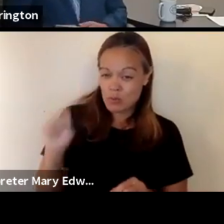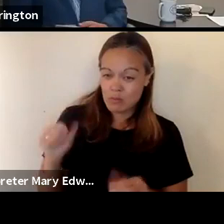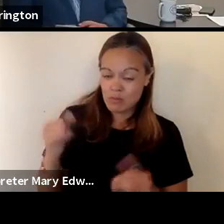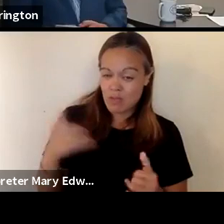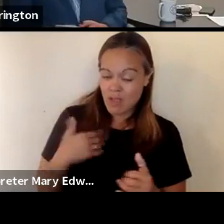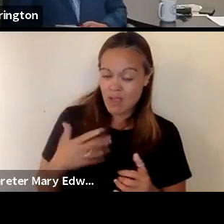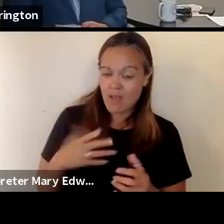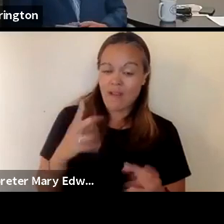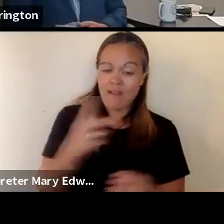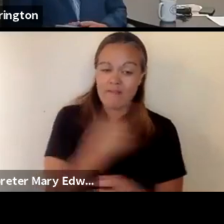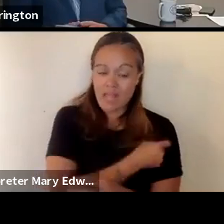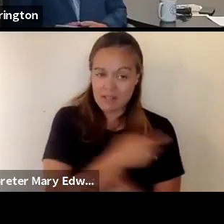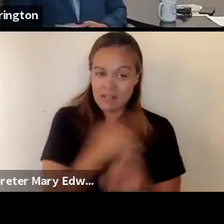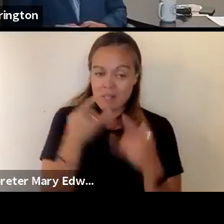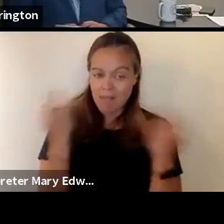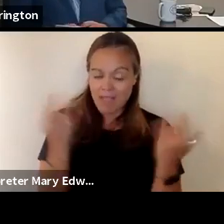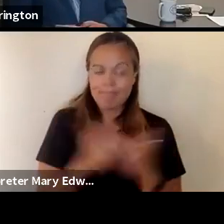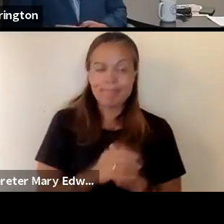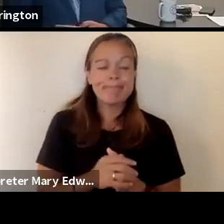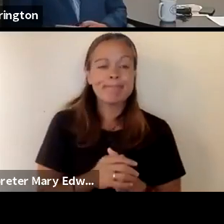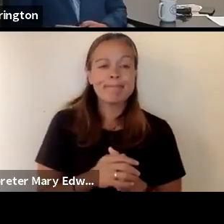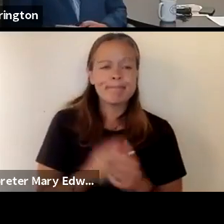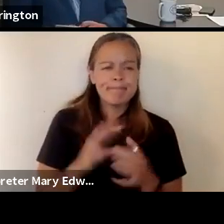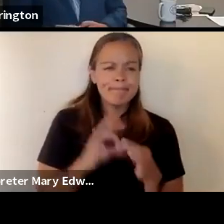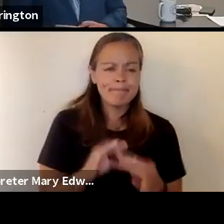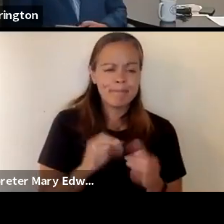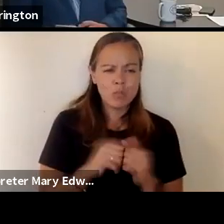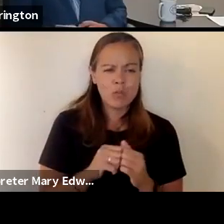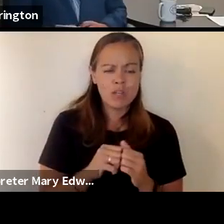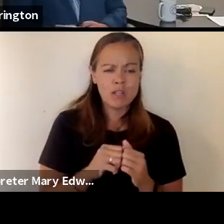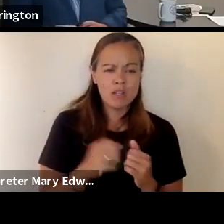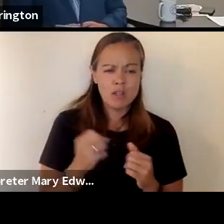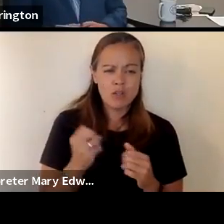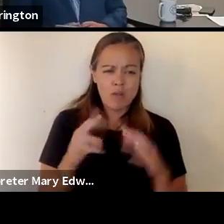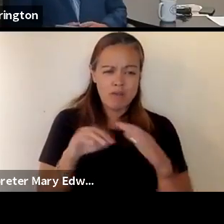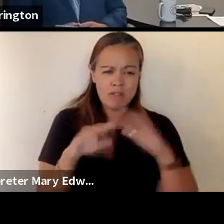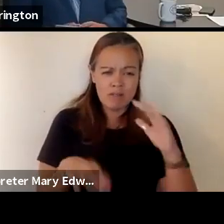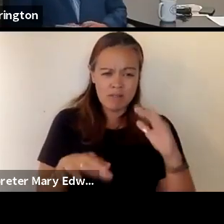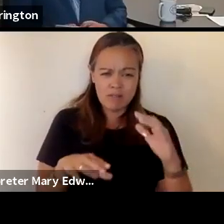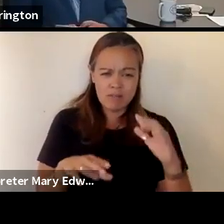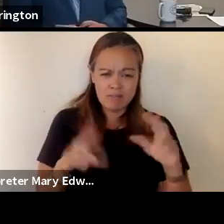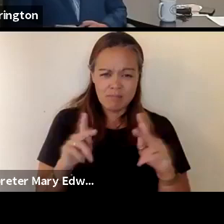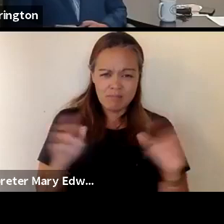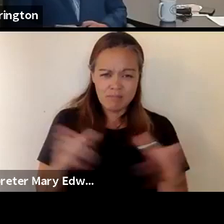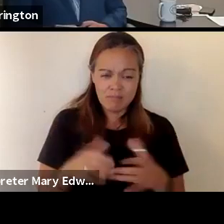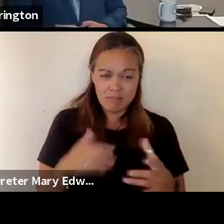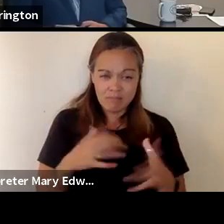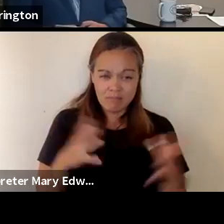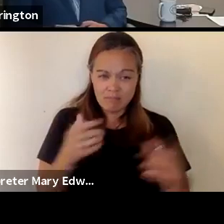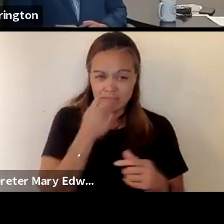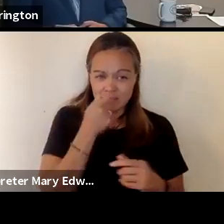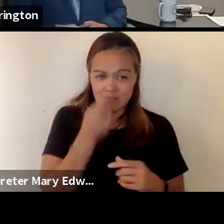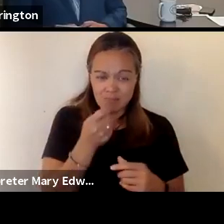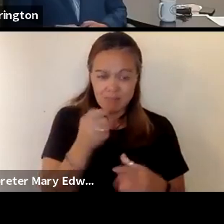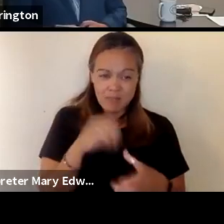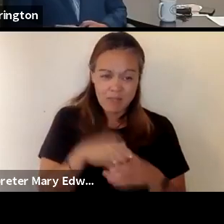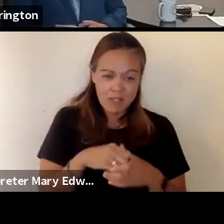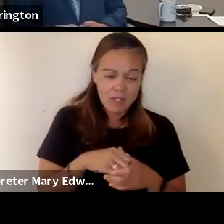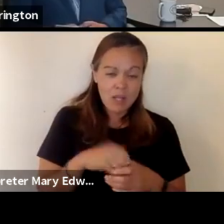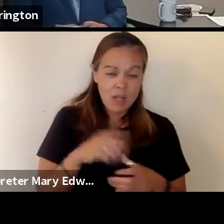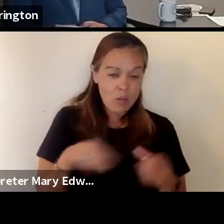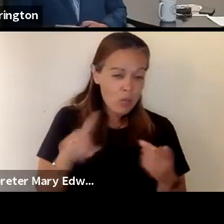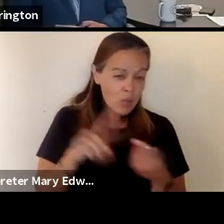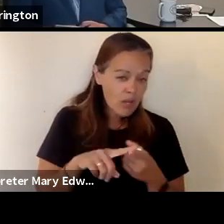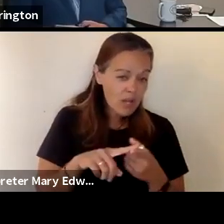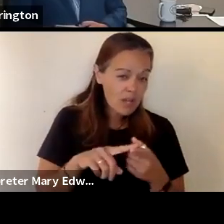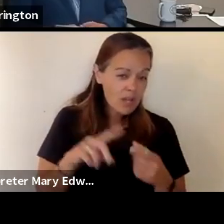are vaccines and masking in regard to the 12 and under population there's a lot of interest in in when the vaccine will